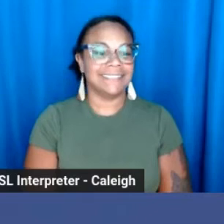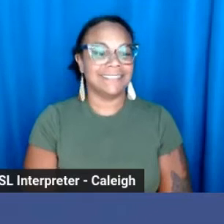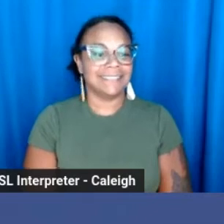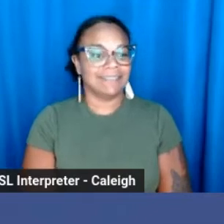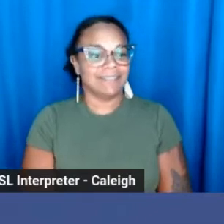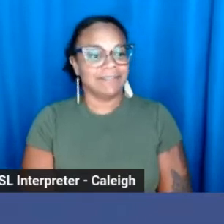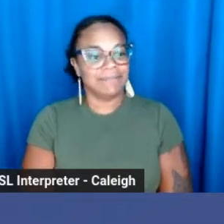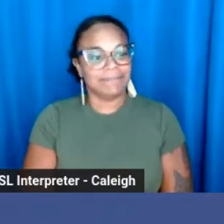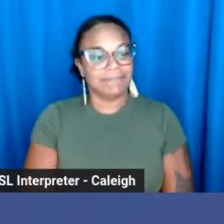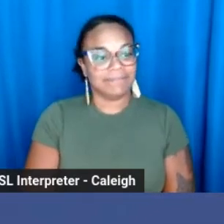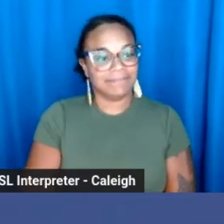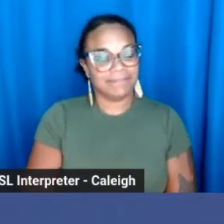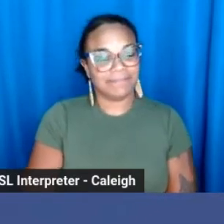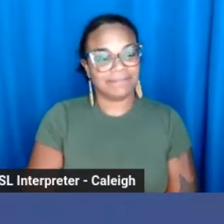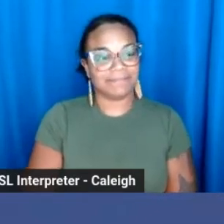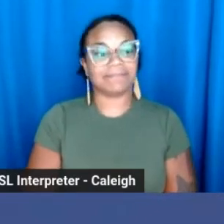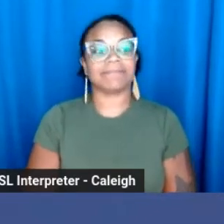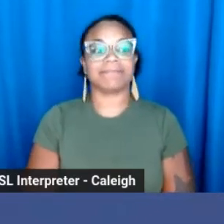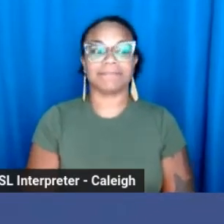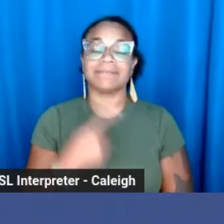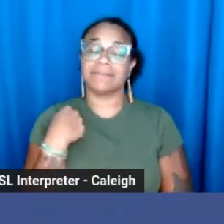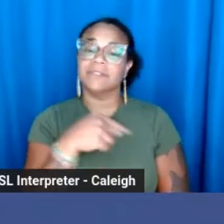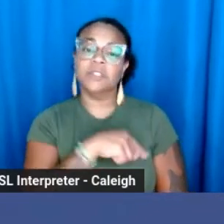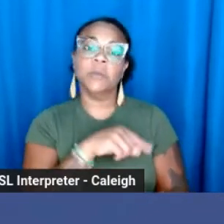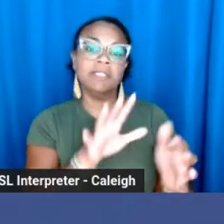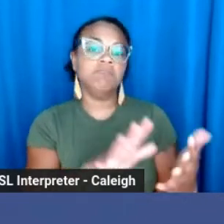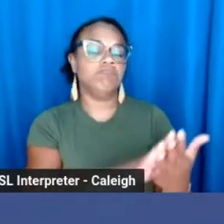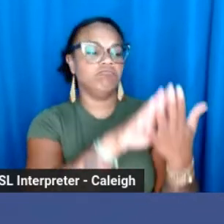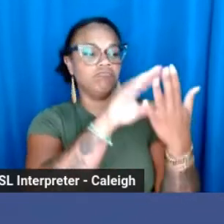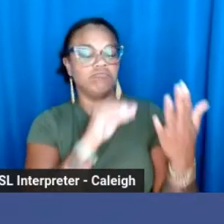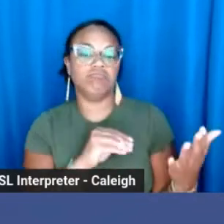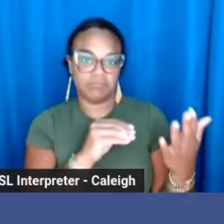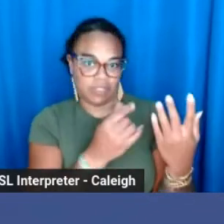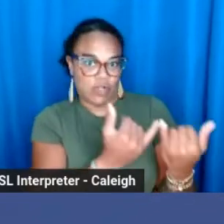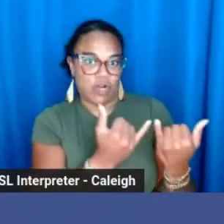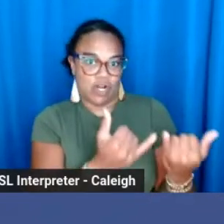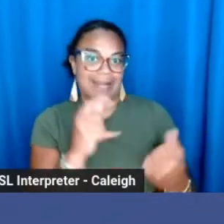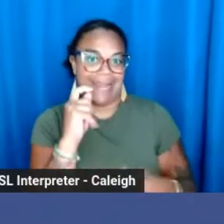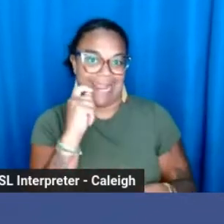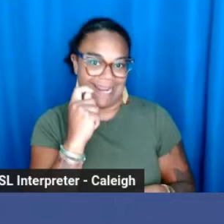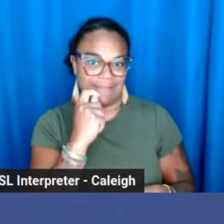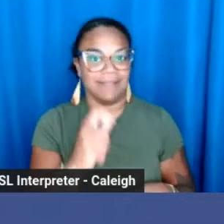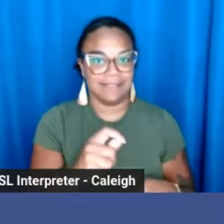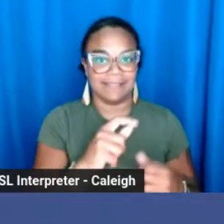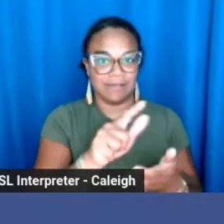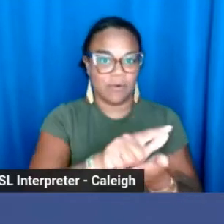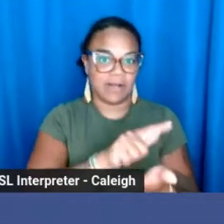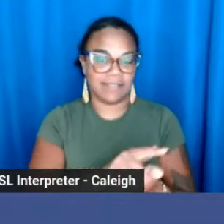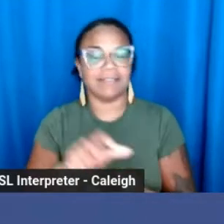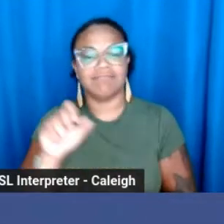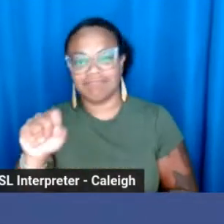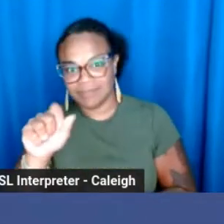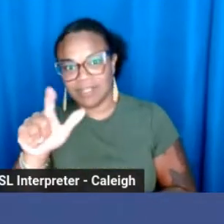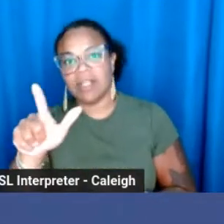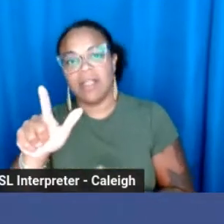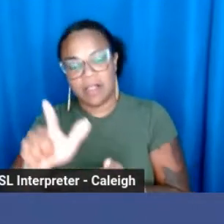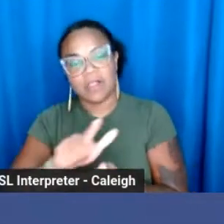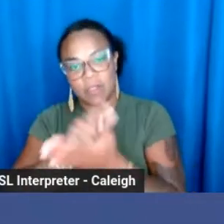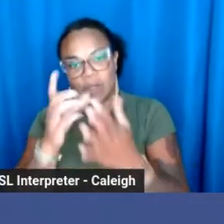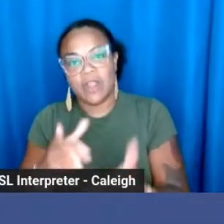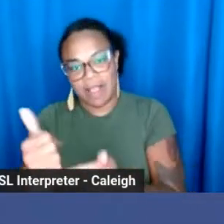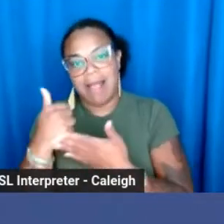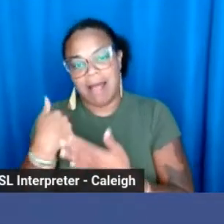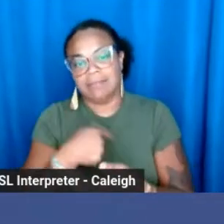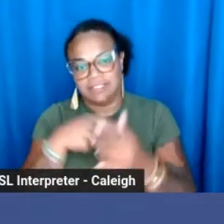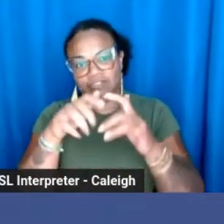it modeled after the existing cannabis ordinance and a lawyer did help us write it. But the language is actually